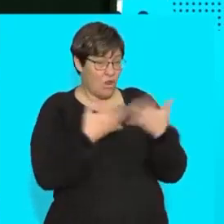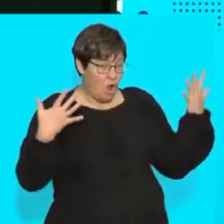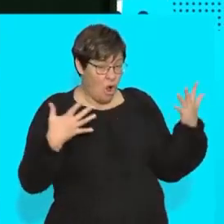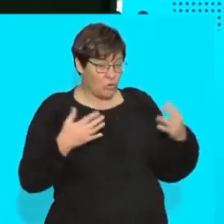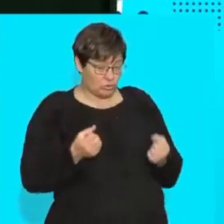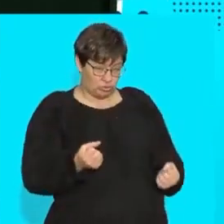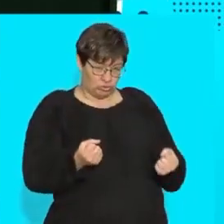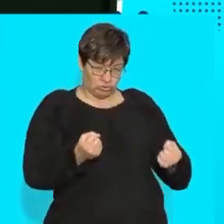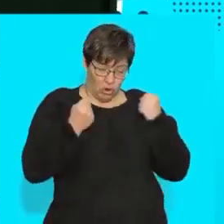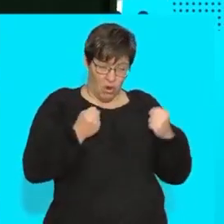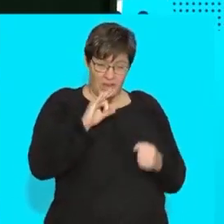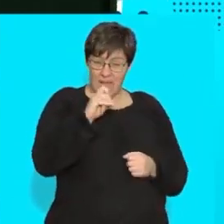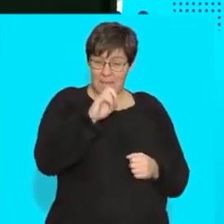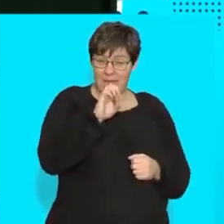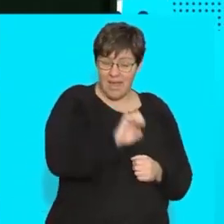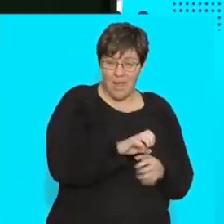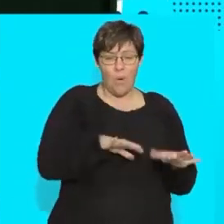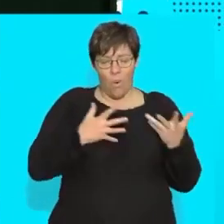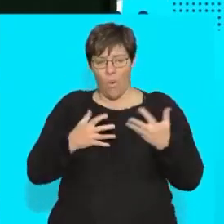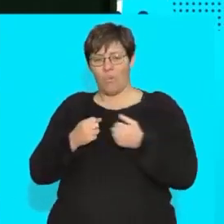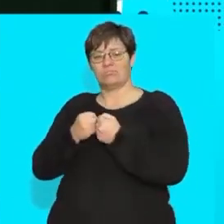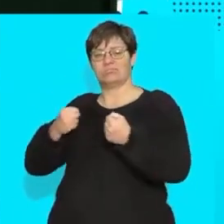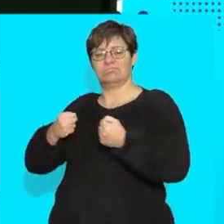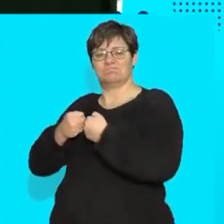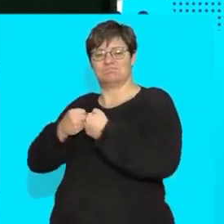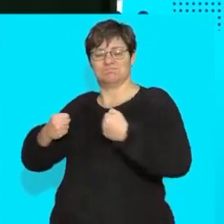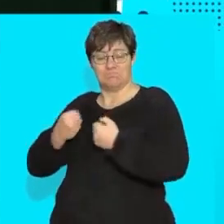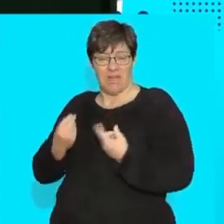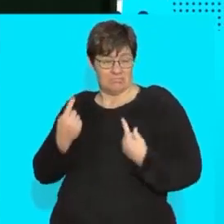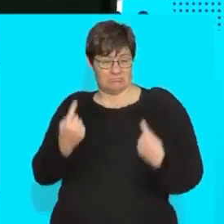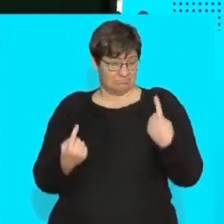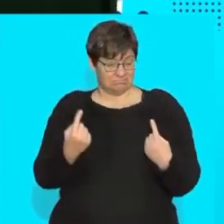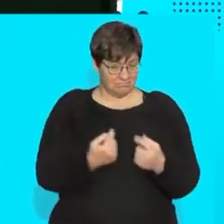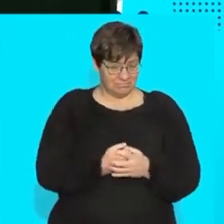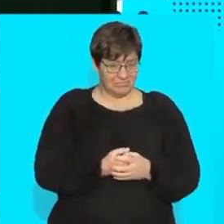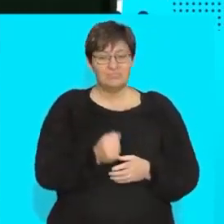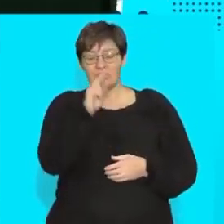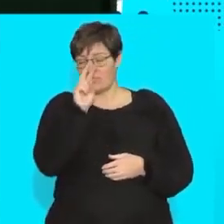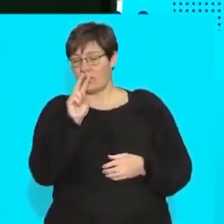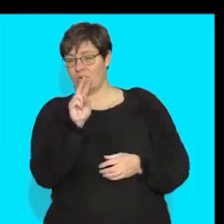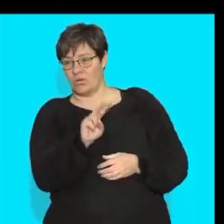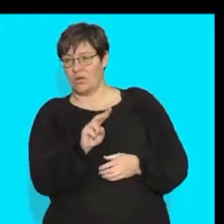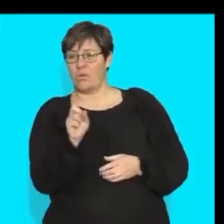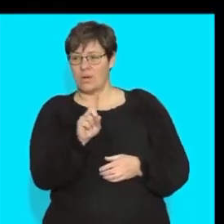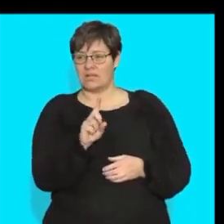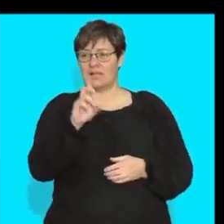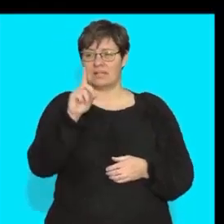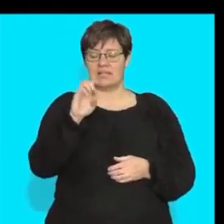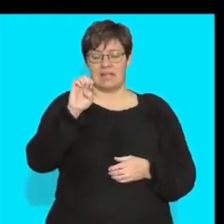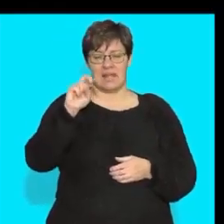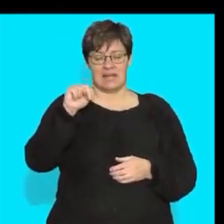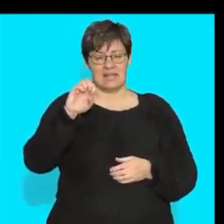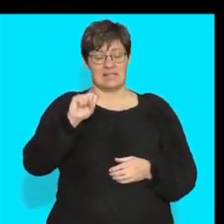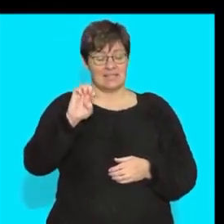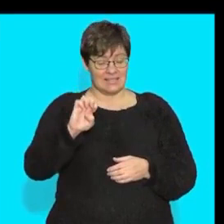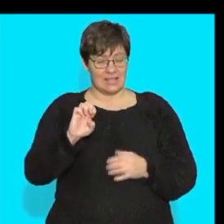fibers or do i have a little bit of elasticity that is what i'm looking at when i look at dense connective